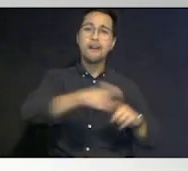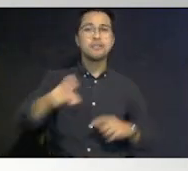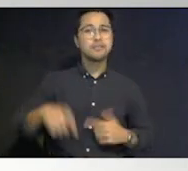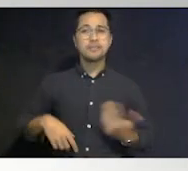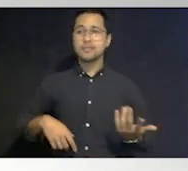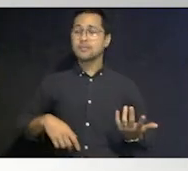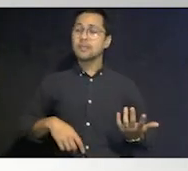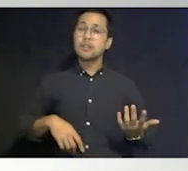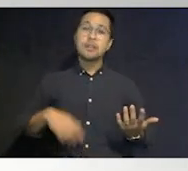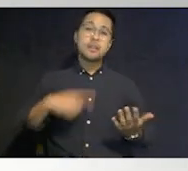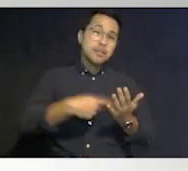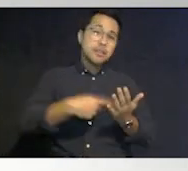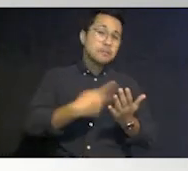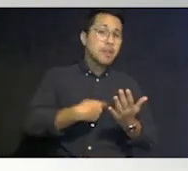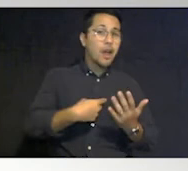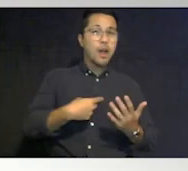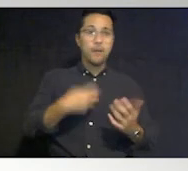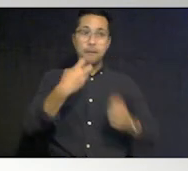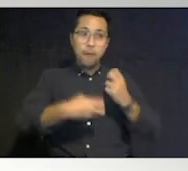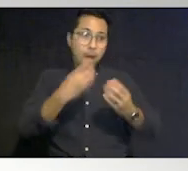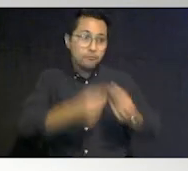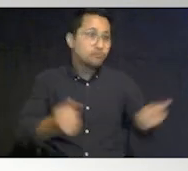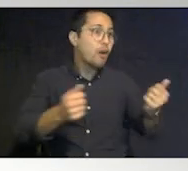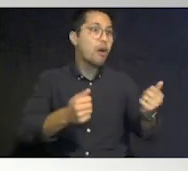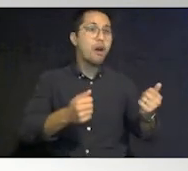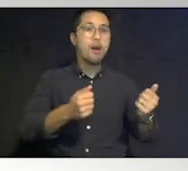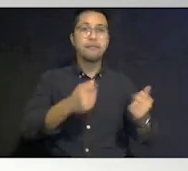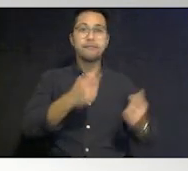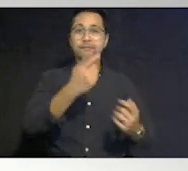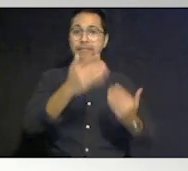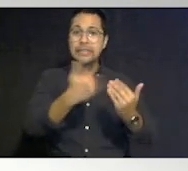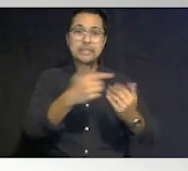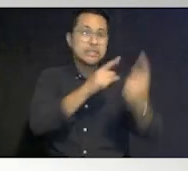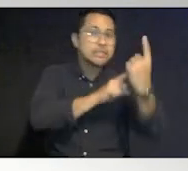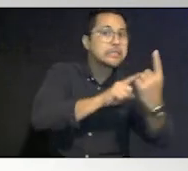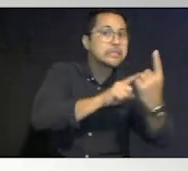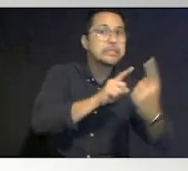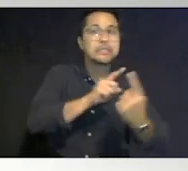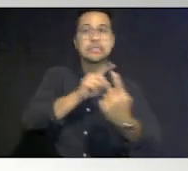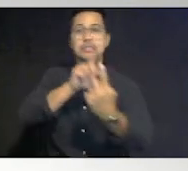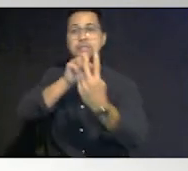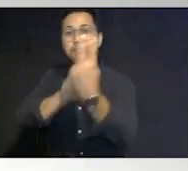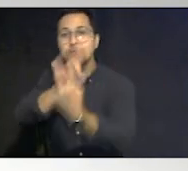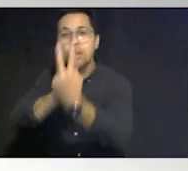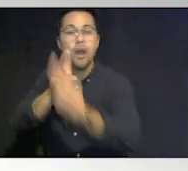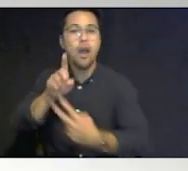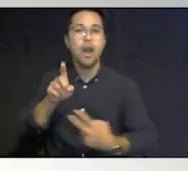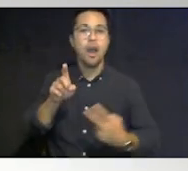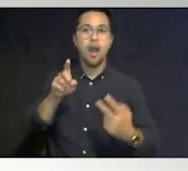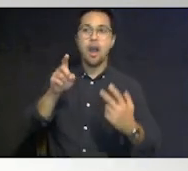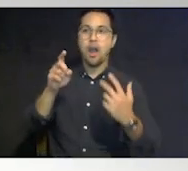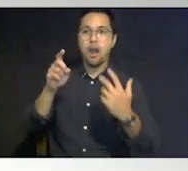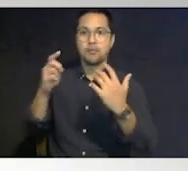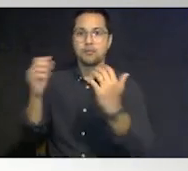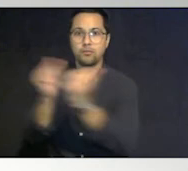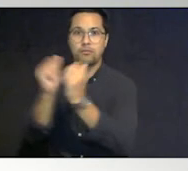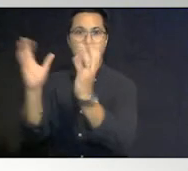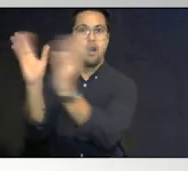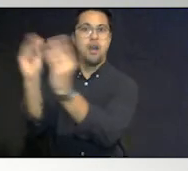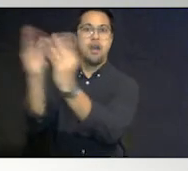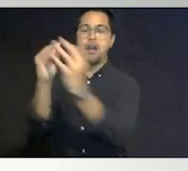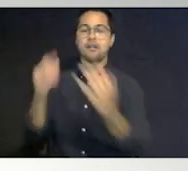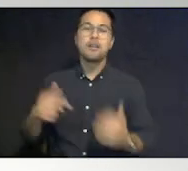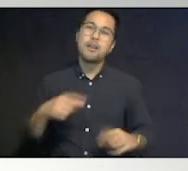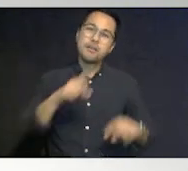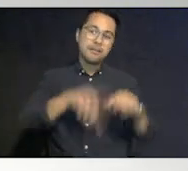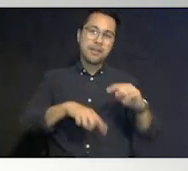twosies one-on-one or we'll solve statewide problems but we can't do it alone we do it together um with the partners at the state